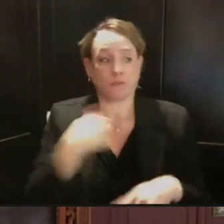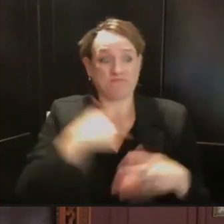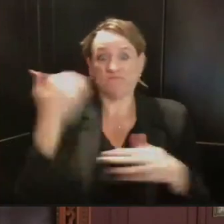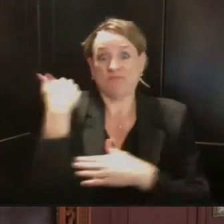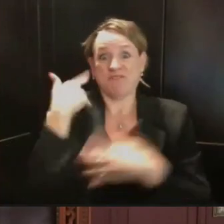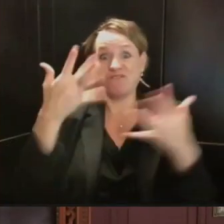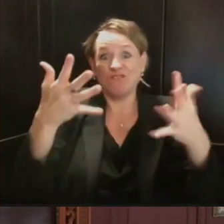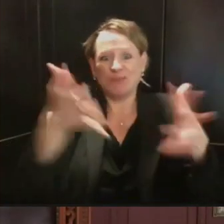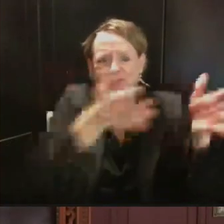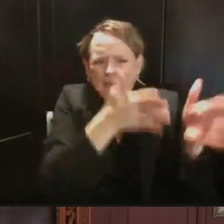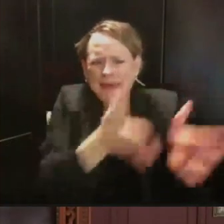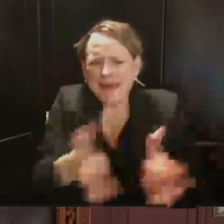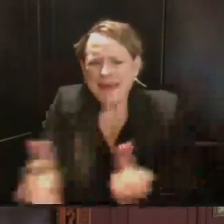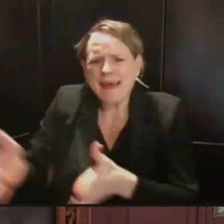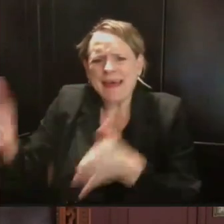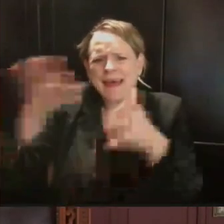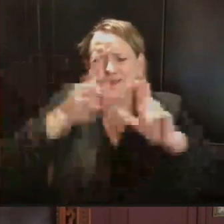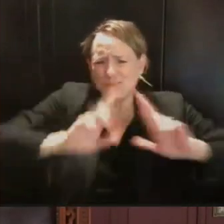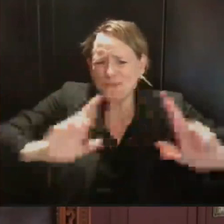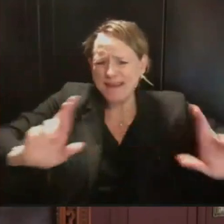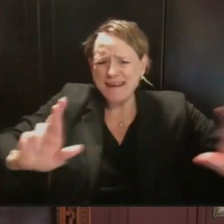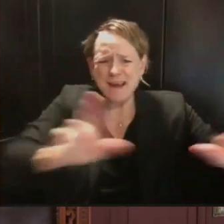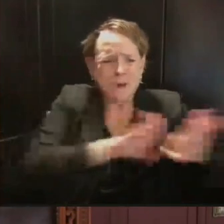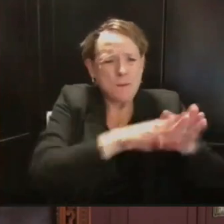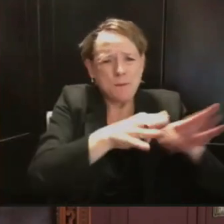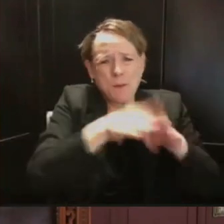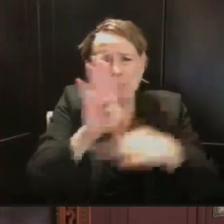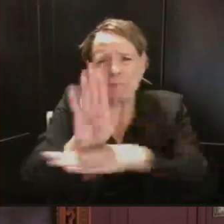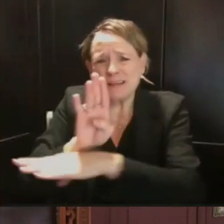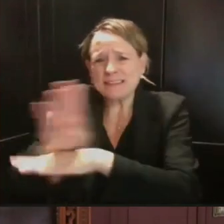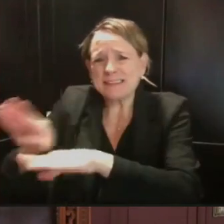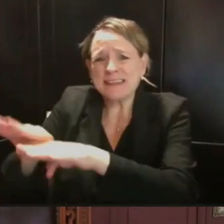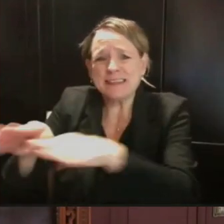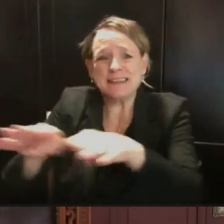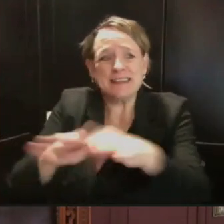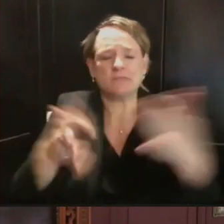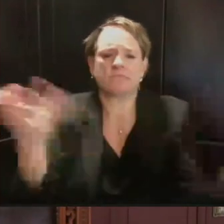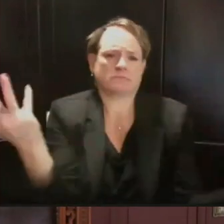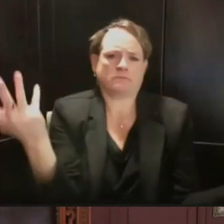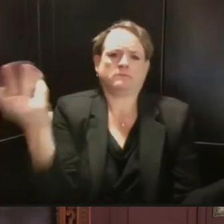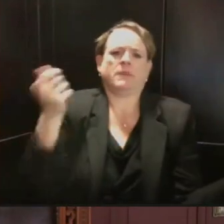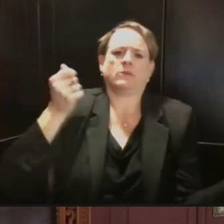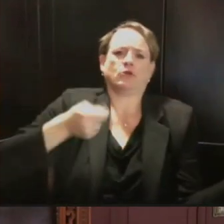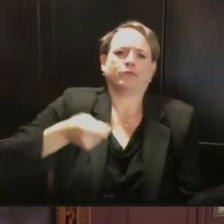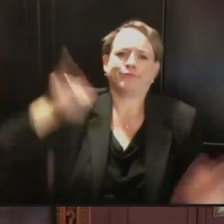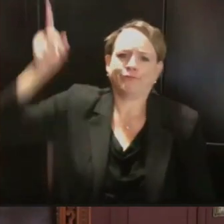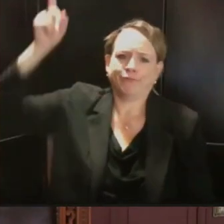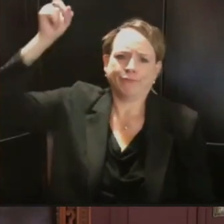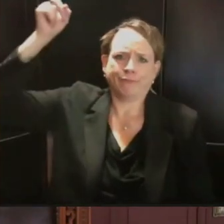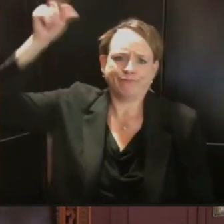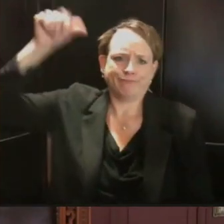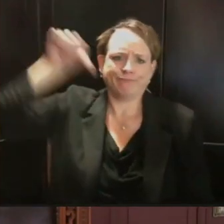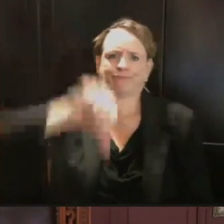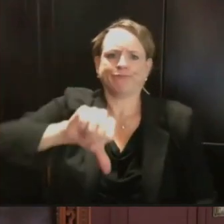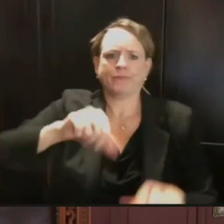Wisconsin. That didn't happen. Those things are, frankly, out of my control. And as you've seen,